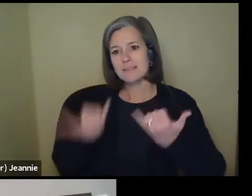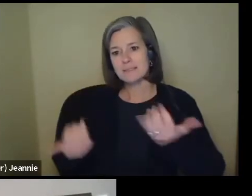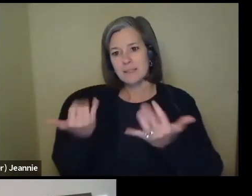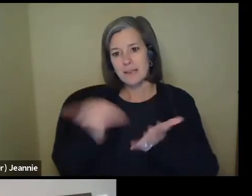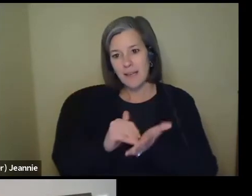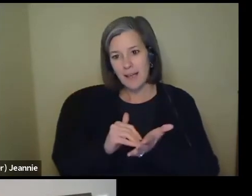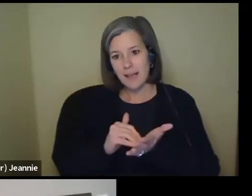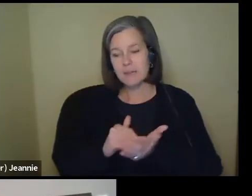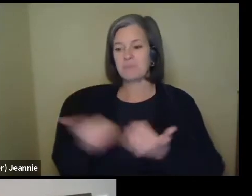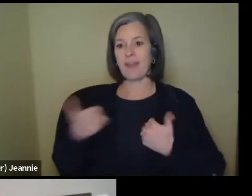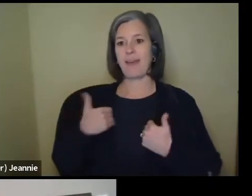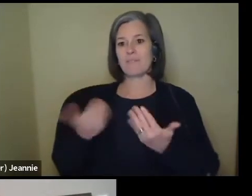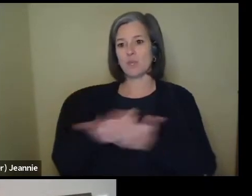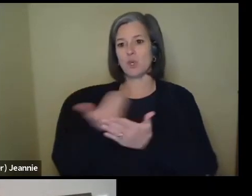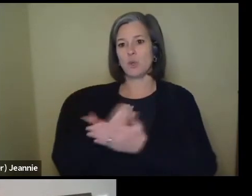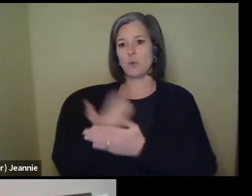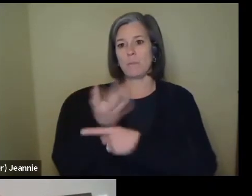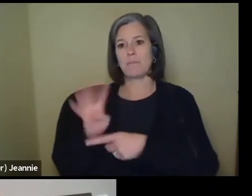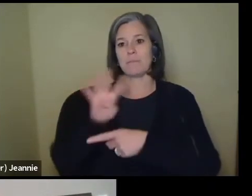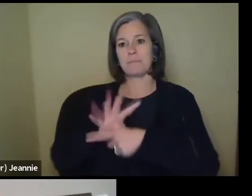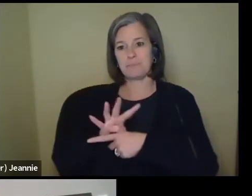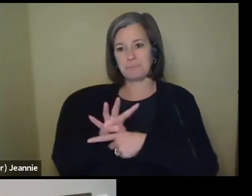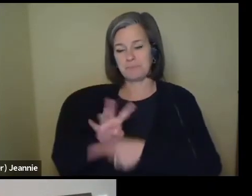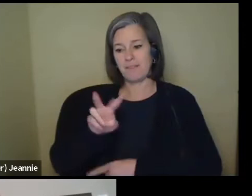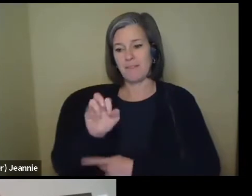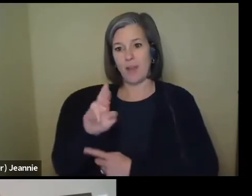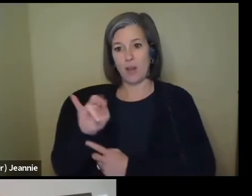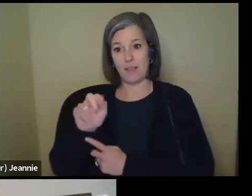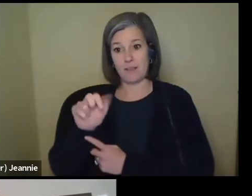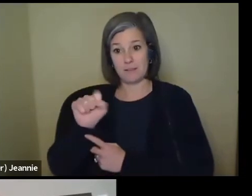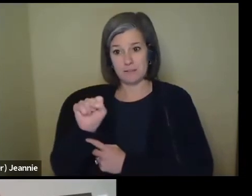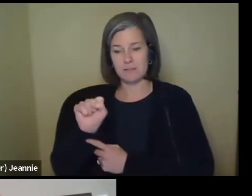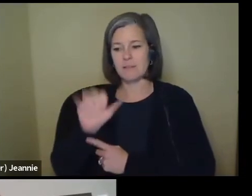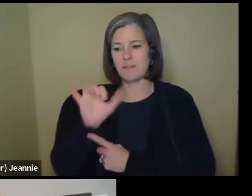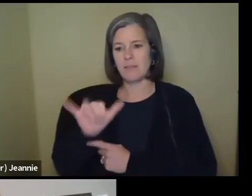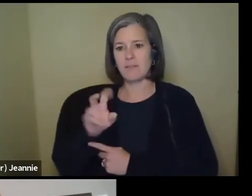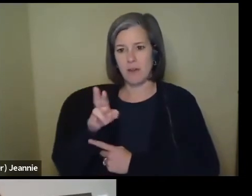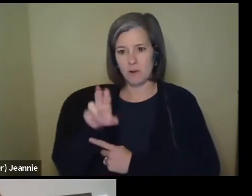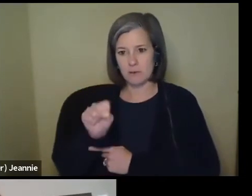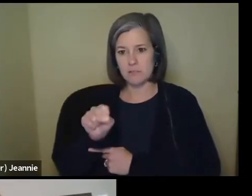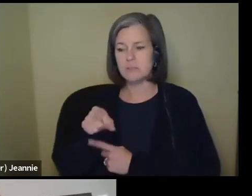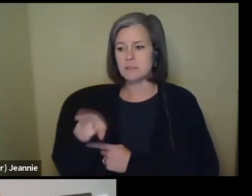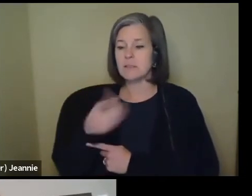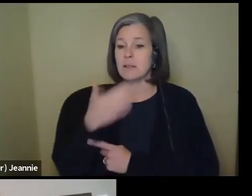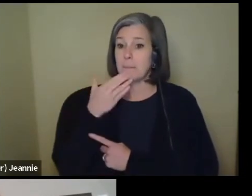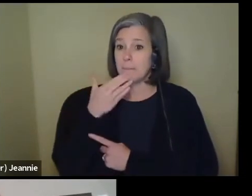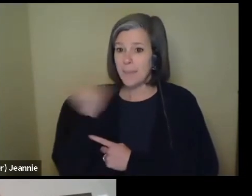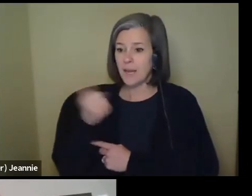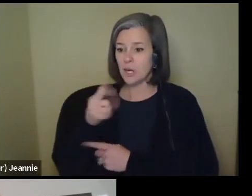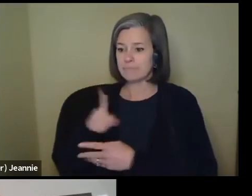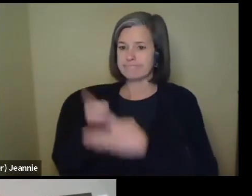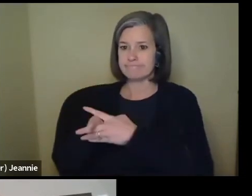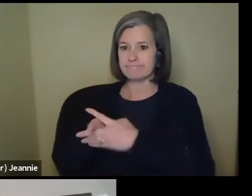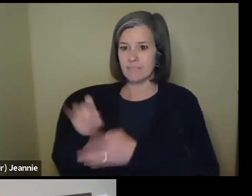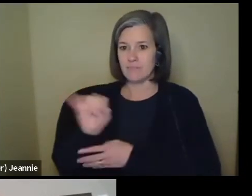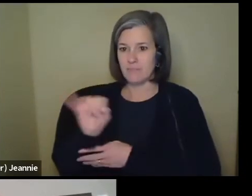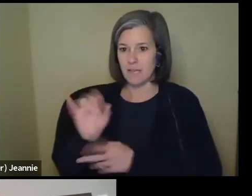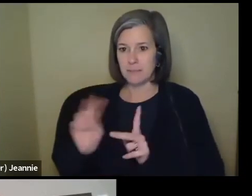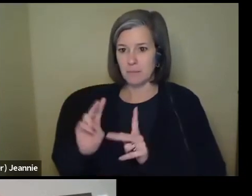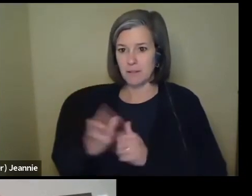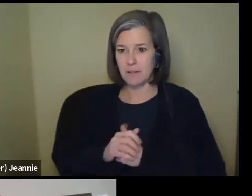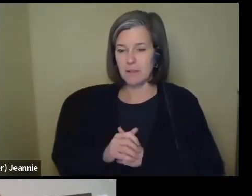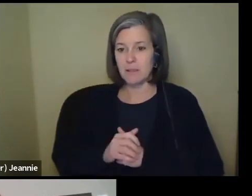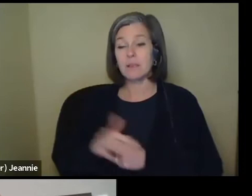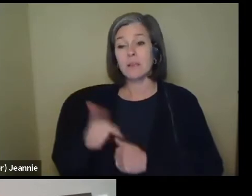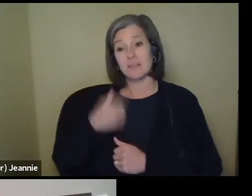variants of the virus and they appear to be better at infecting people. And as I start to talk about this, I want to note that the fact that